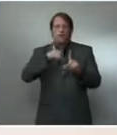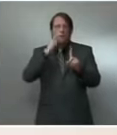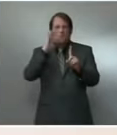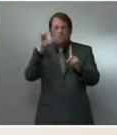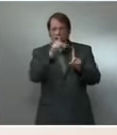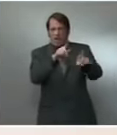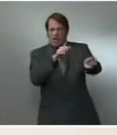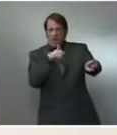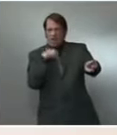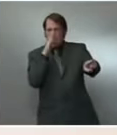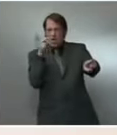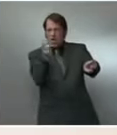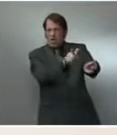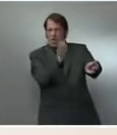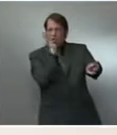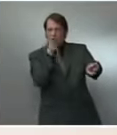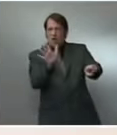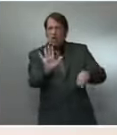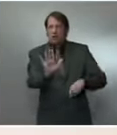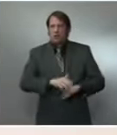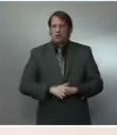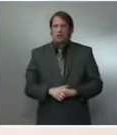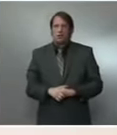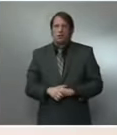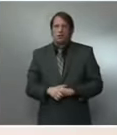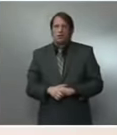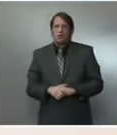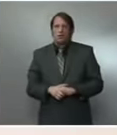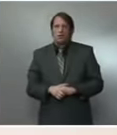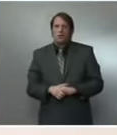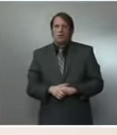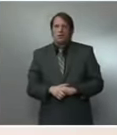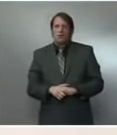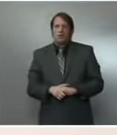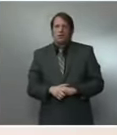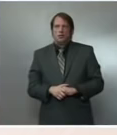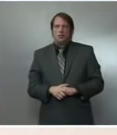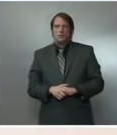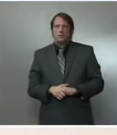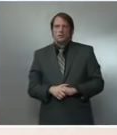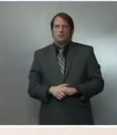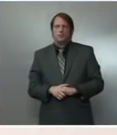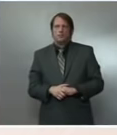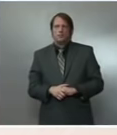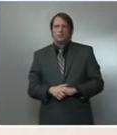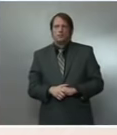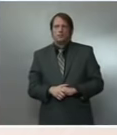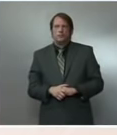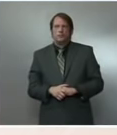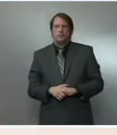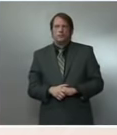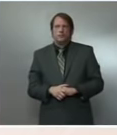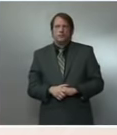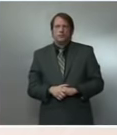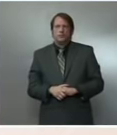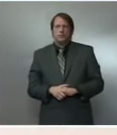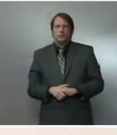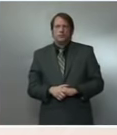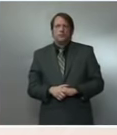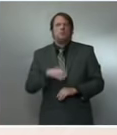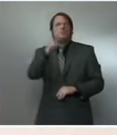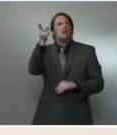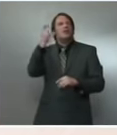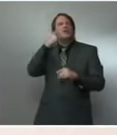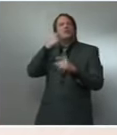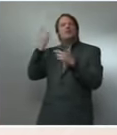If I can go back to gun safety legislation on the Hill. We're hearing you talk over and over again about the President's support of the House bills, but right now it just doesn't seem like